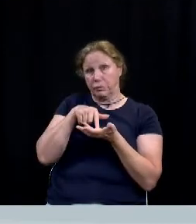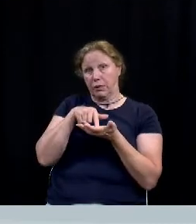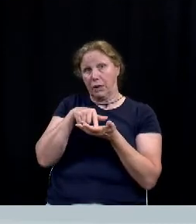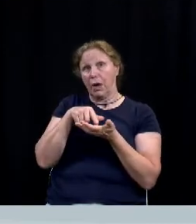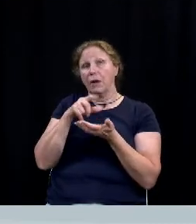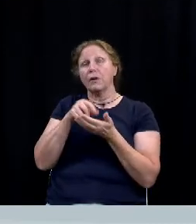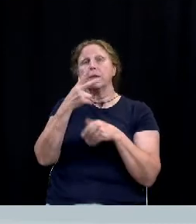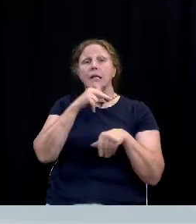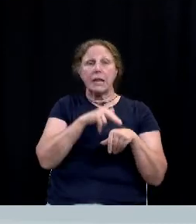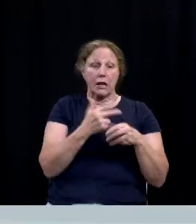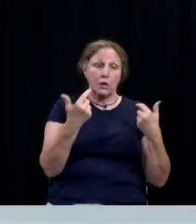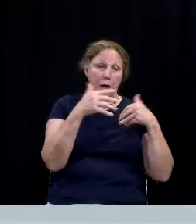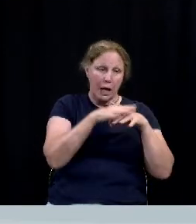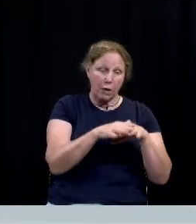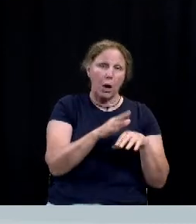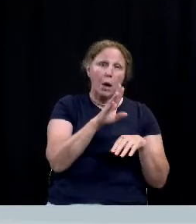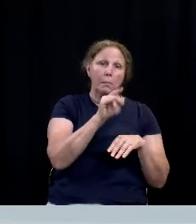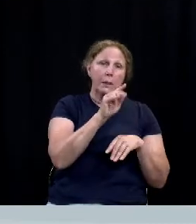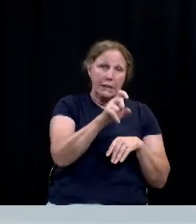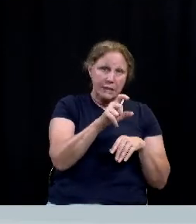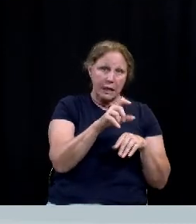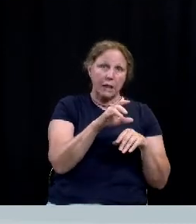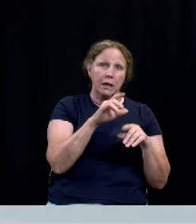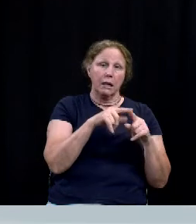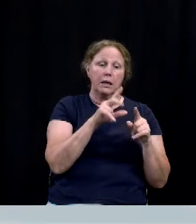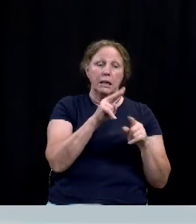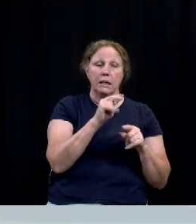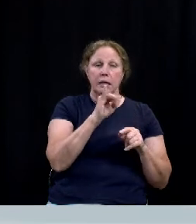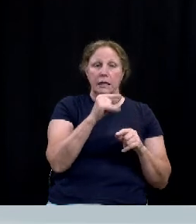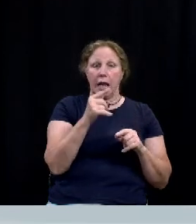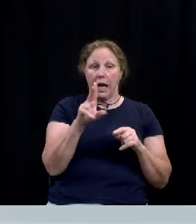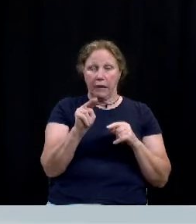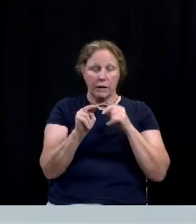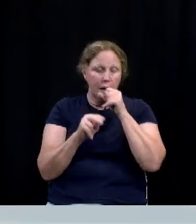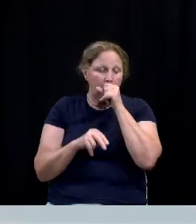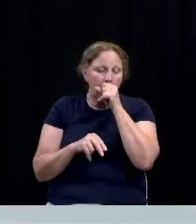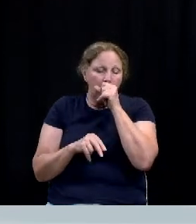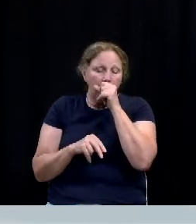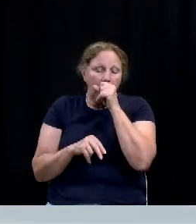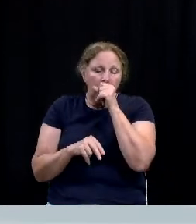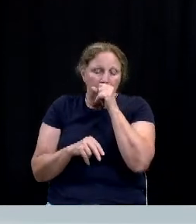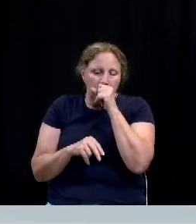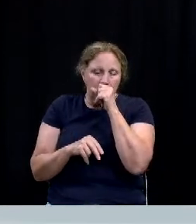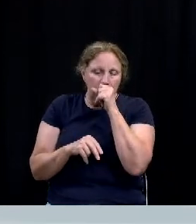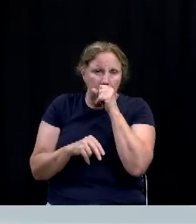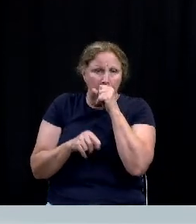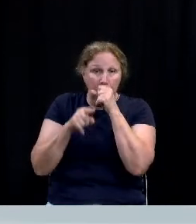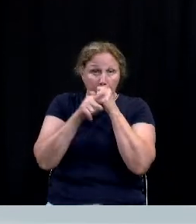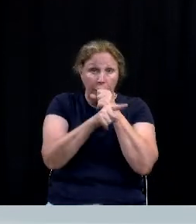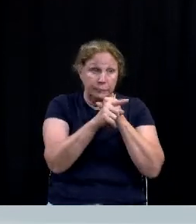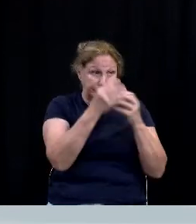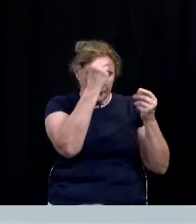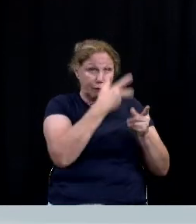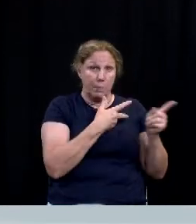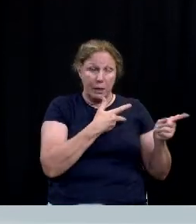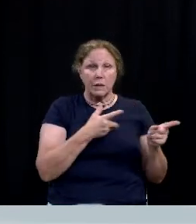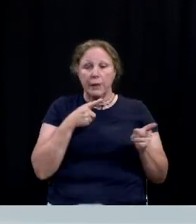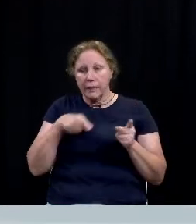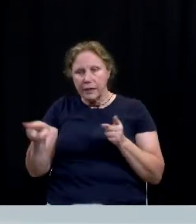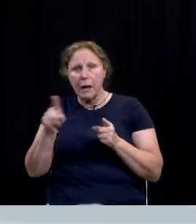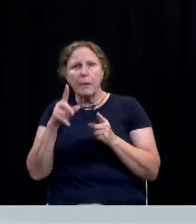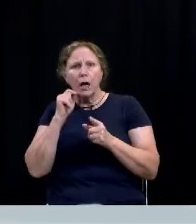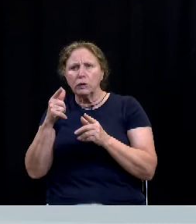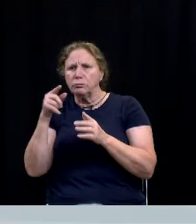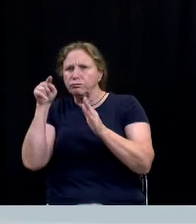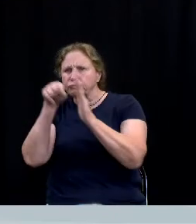ballistic information network or niben this equipment will allow investigators to image ballistic evidence and